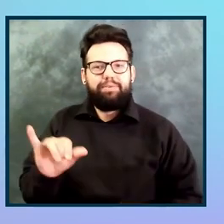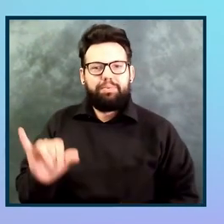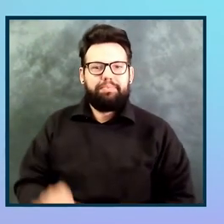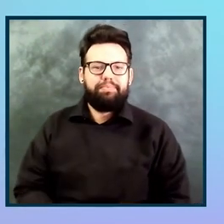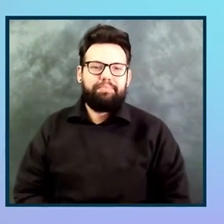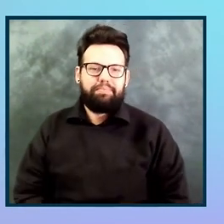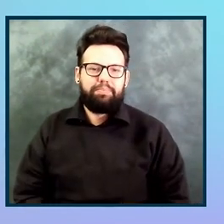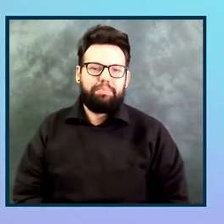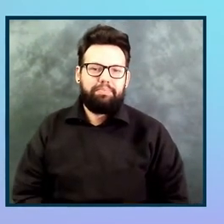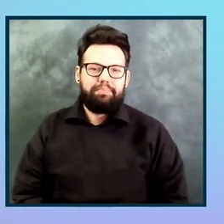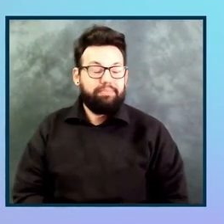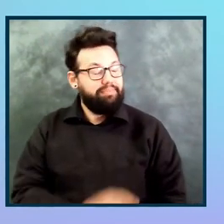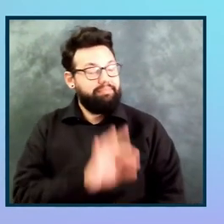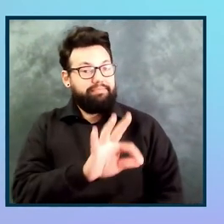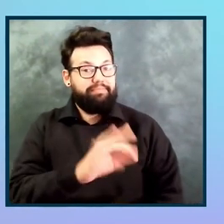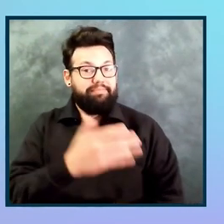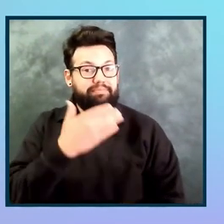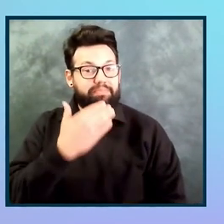Perfect. Awesome.